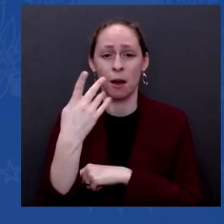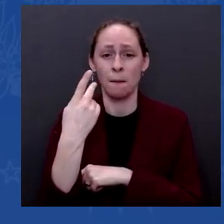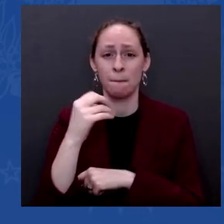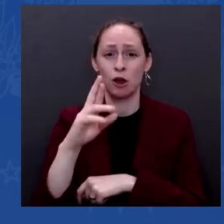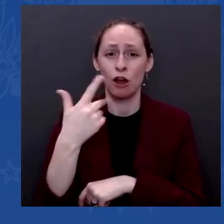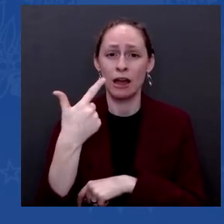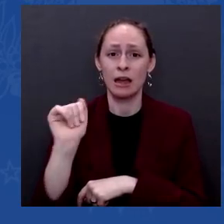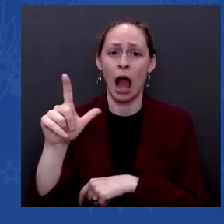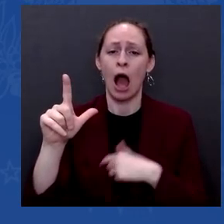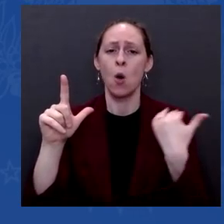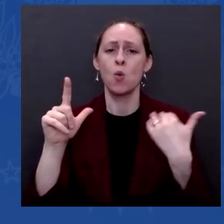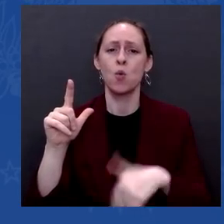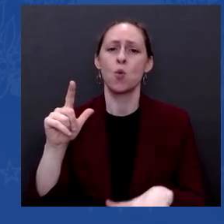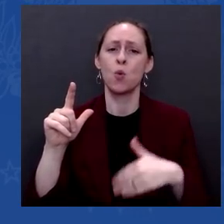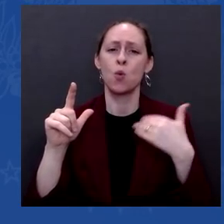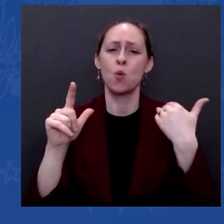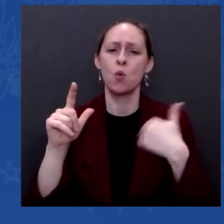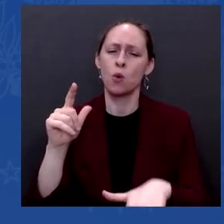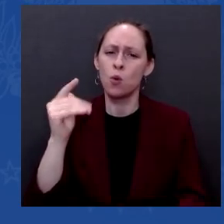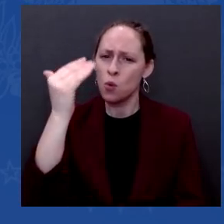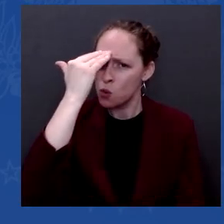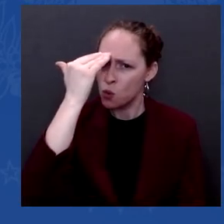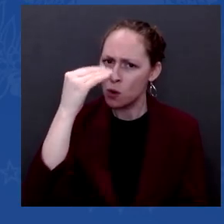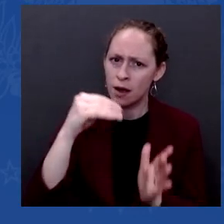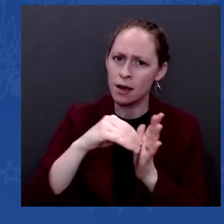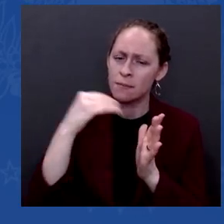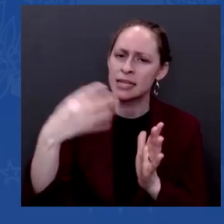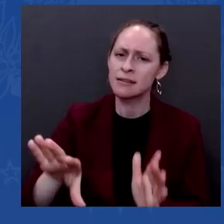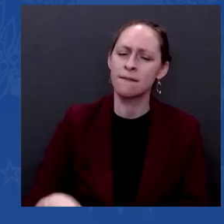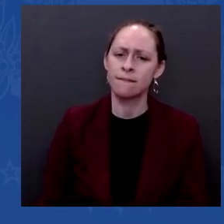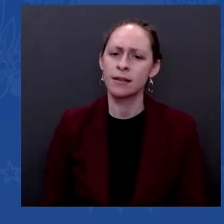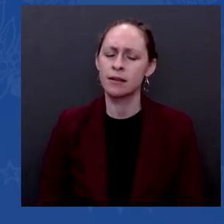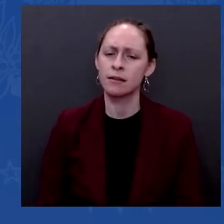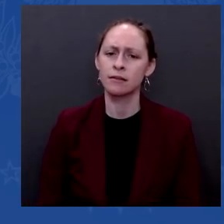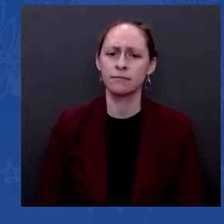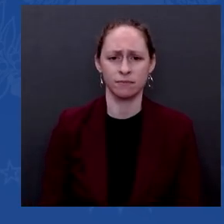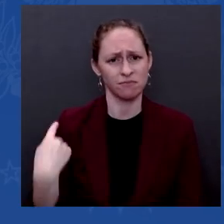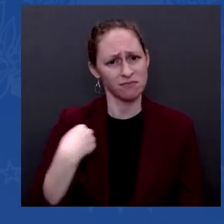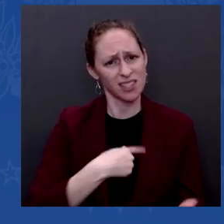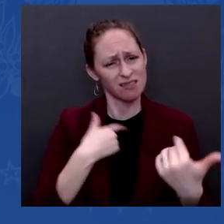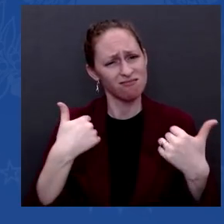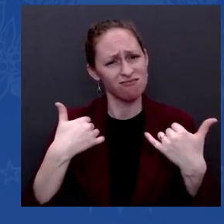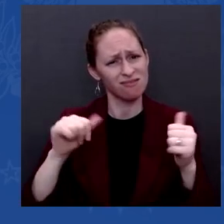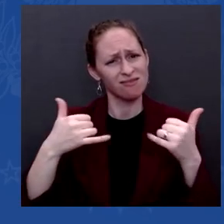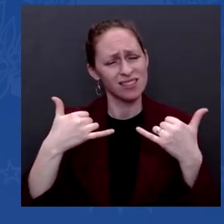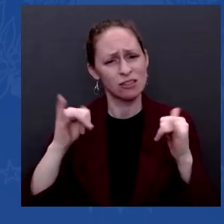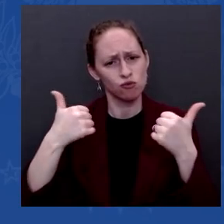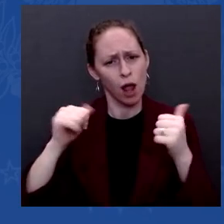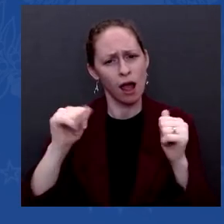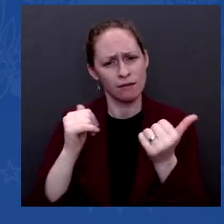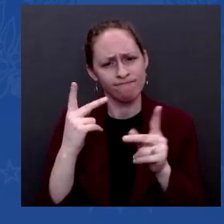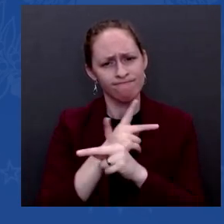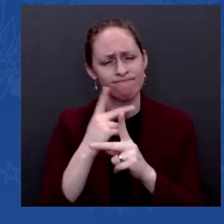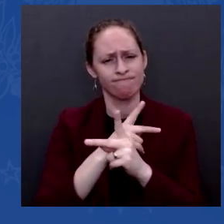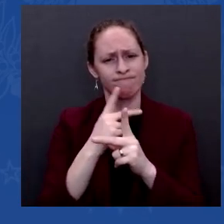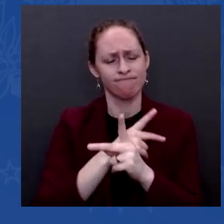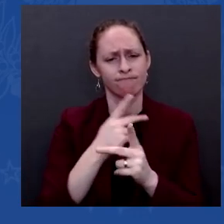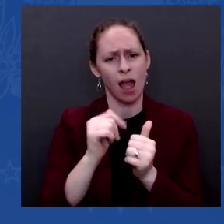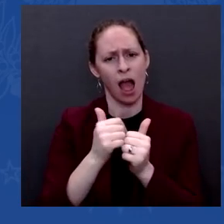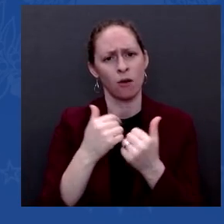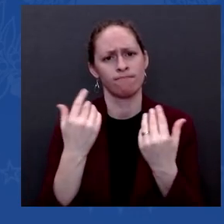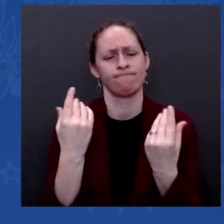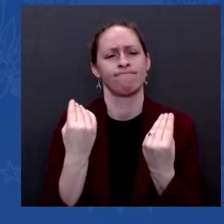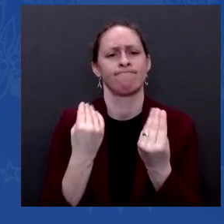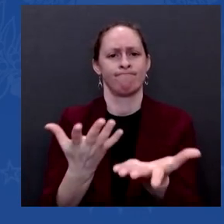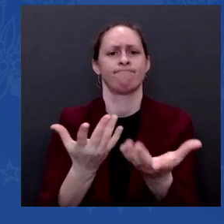are available. And I think there's ways in which we can be of some value added in terms of the price of gas, natural gas and